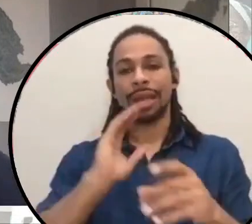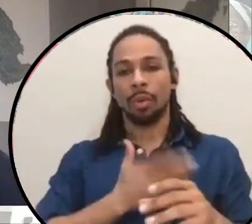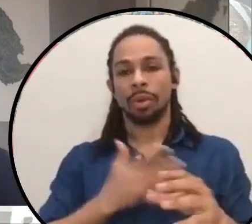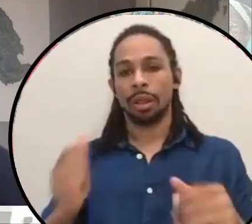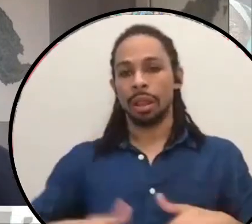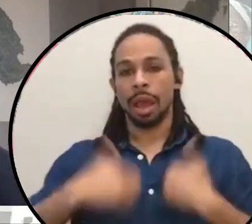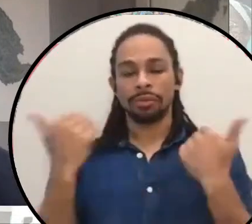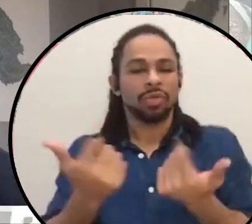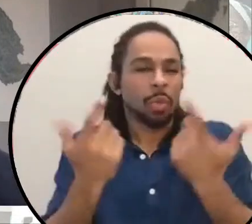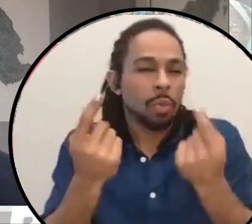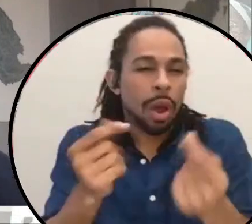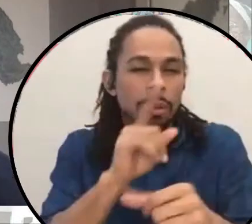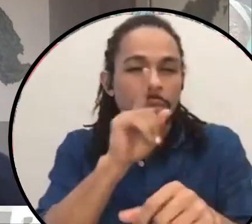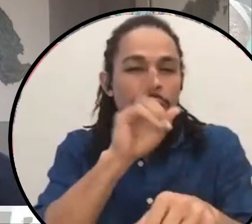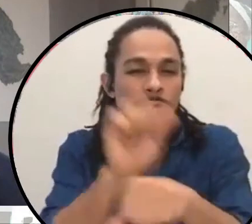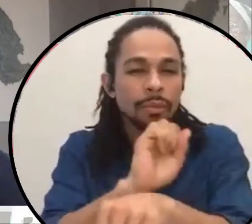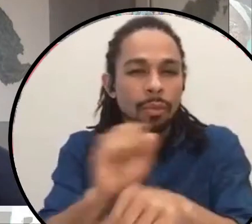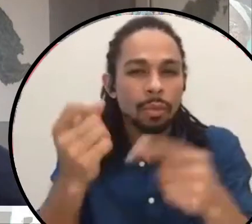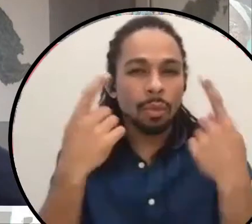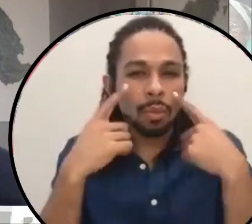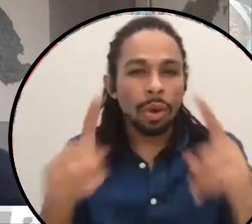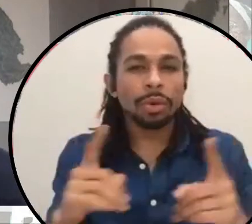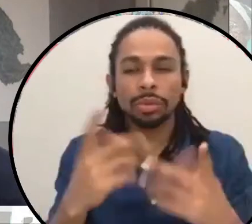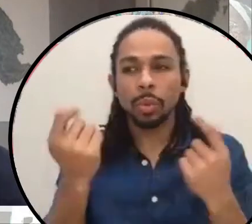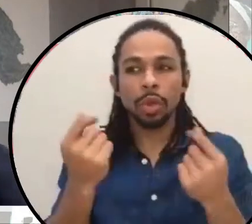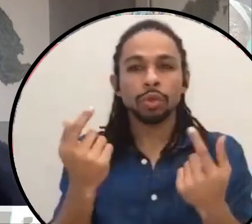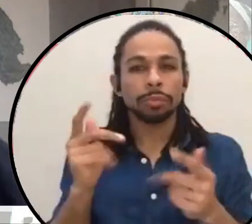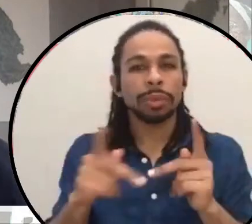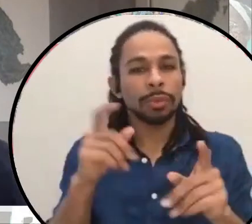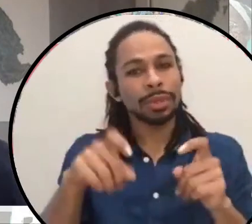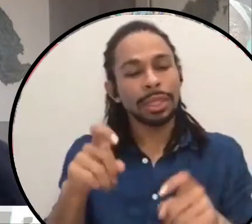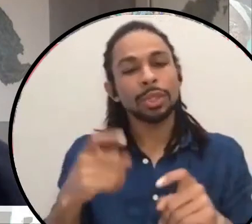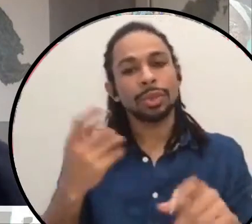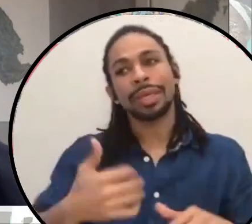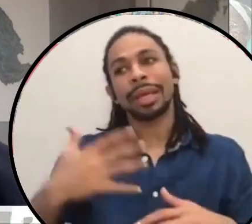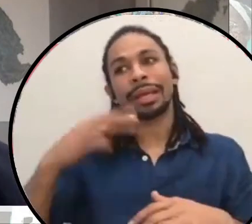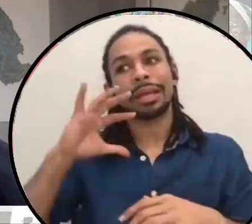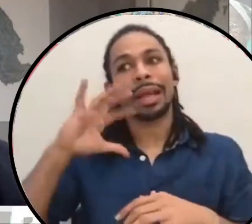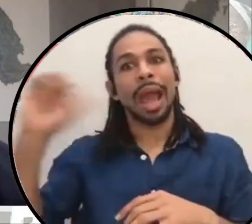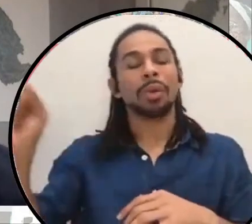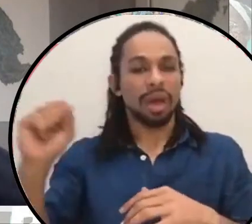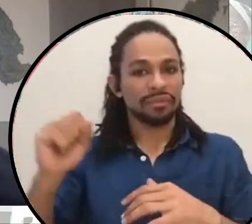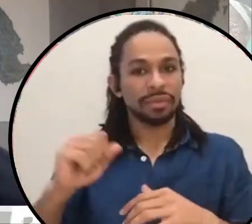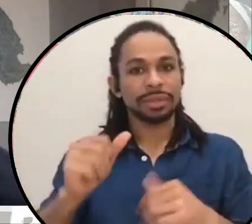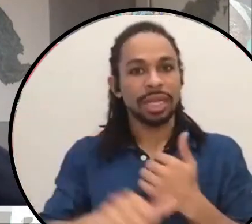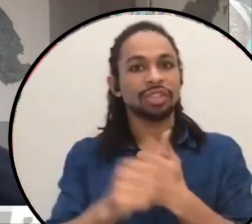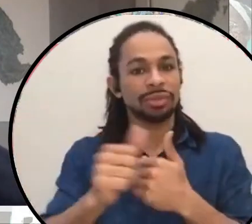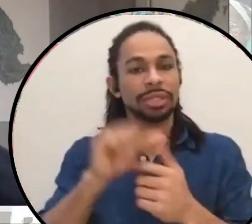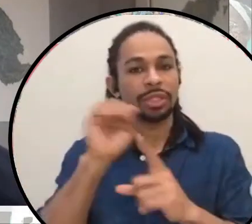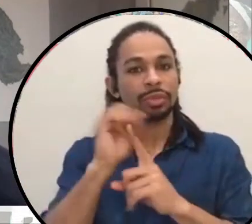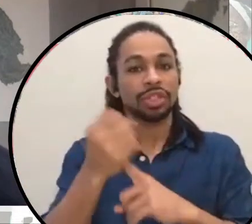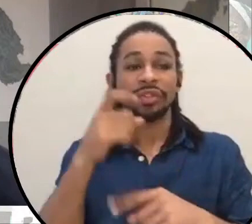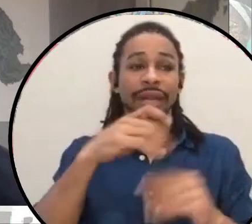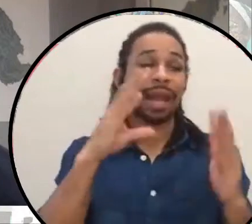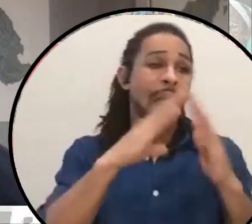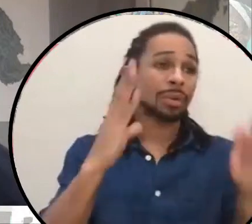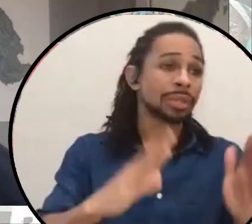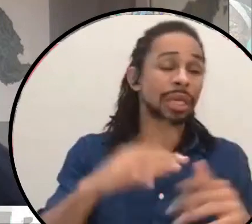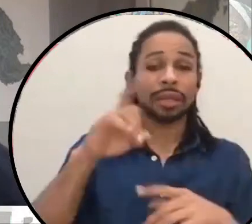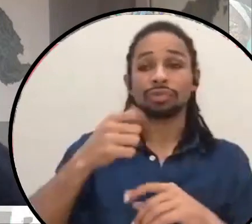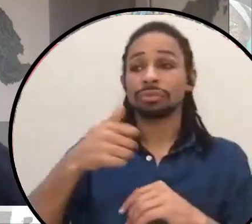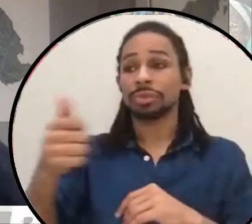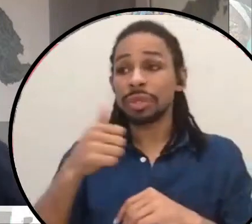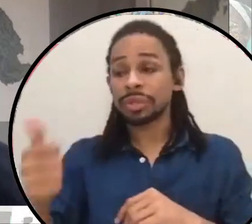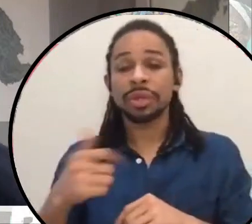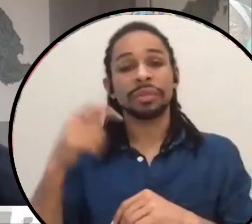do people need to be able to get out of dangerous situations? Oh, they need housing, they need transportation. What do people need to be able to resolve